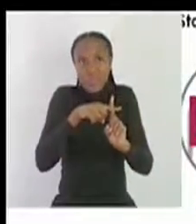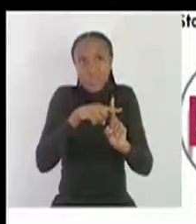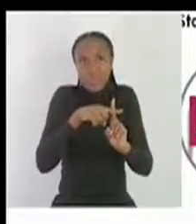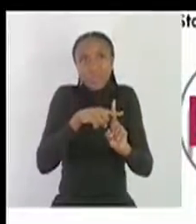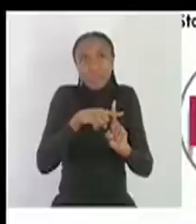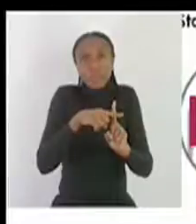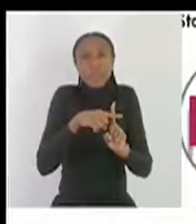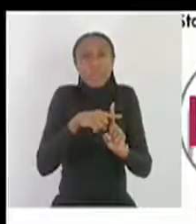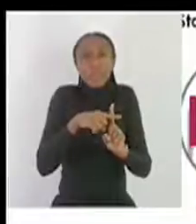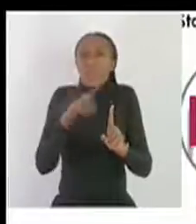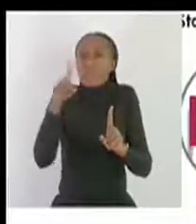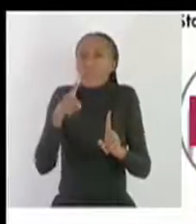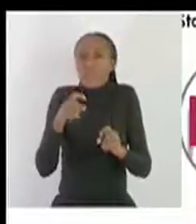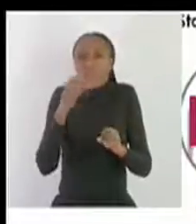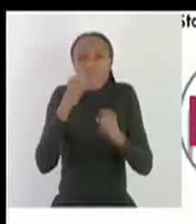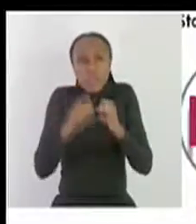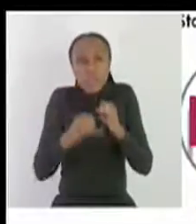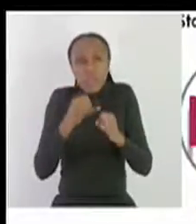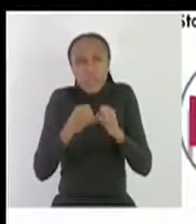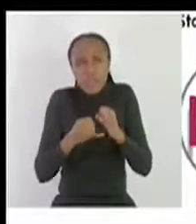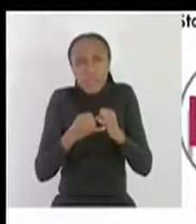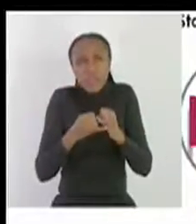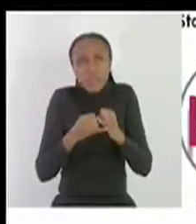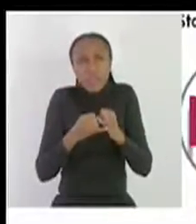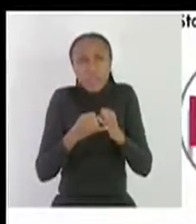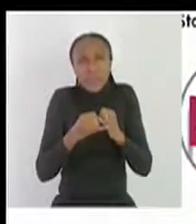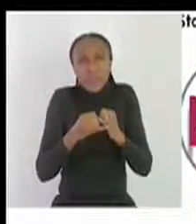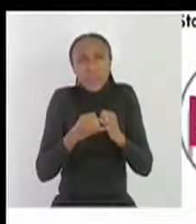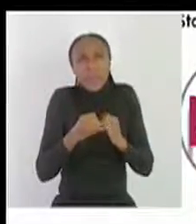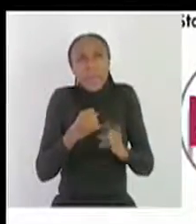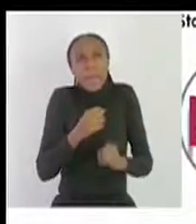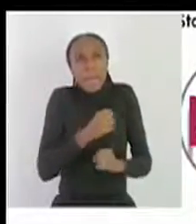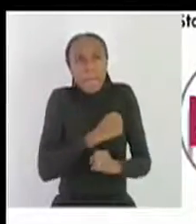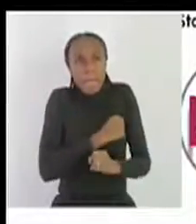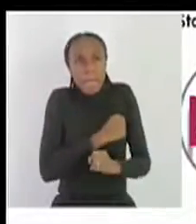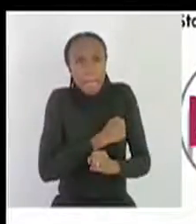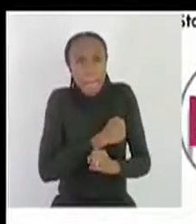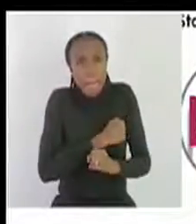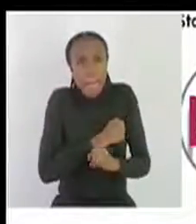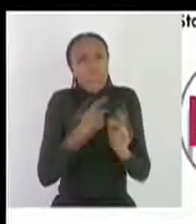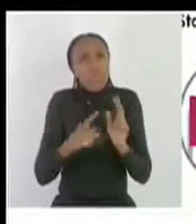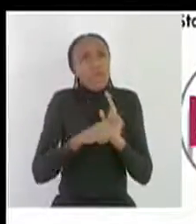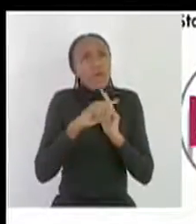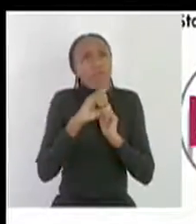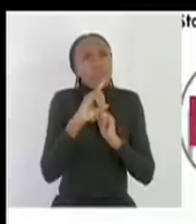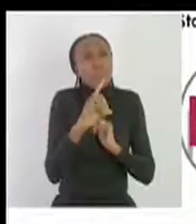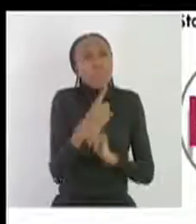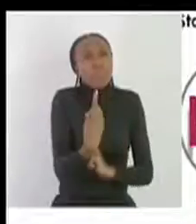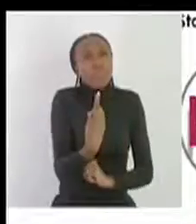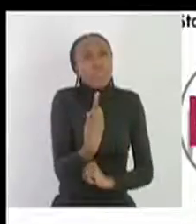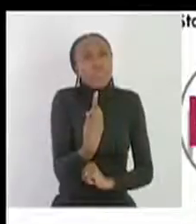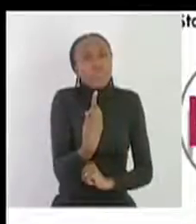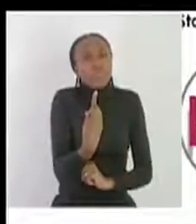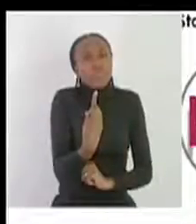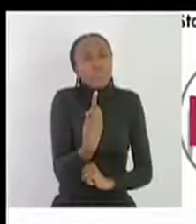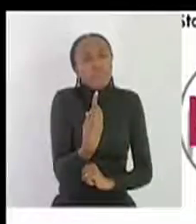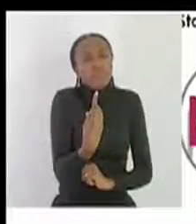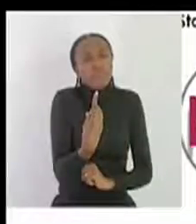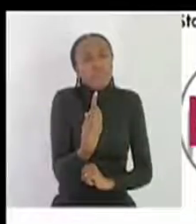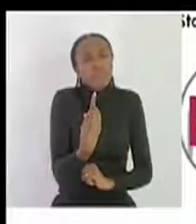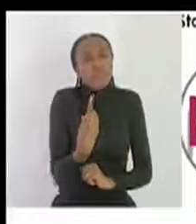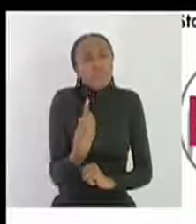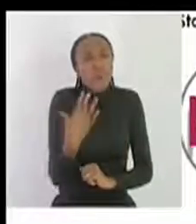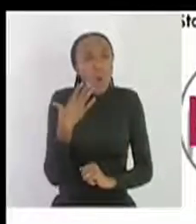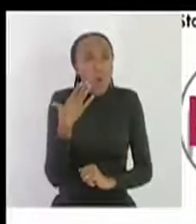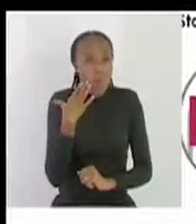person who is pregnant and then as you said HIV is transmitted from from mother to child during